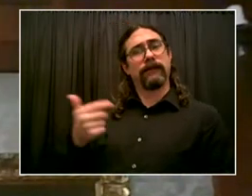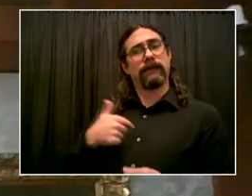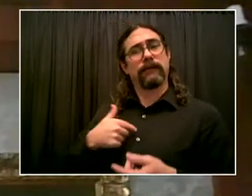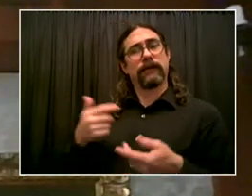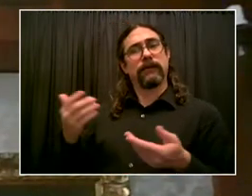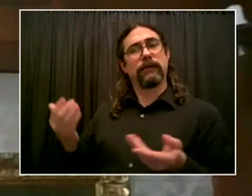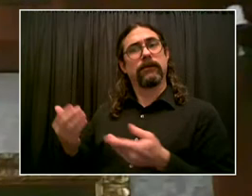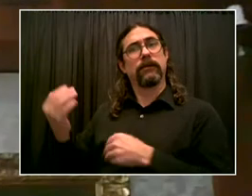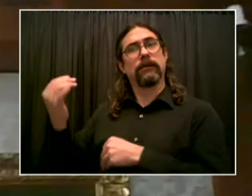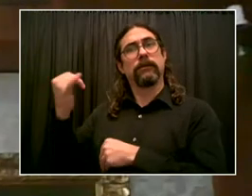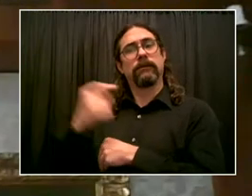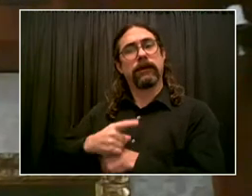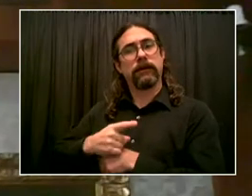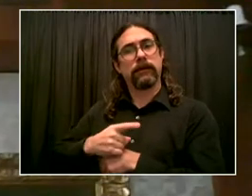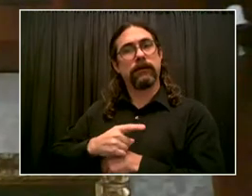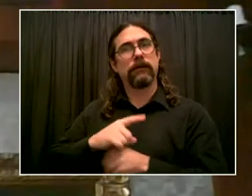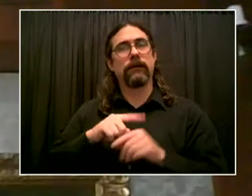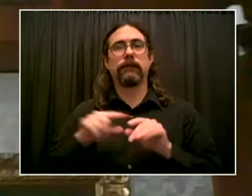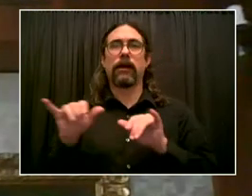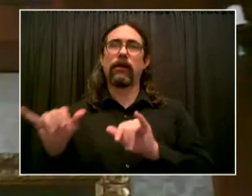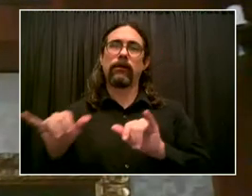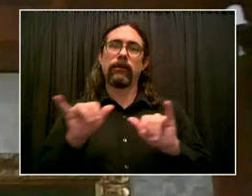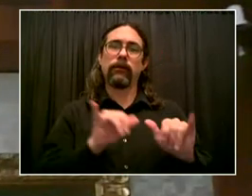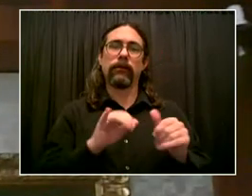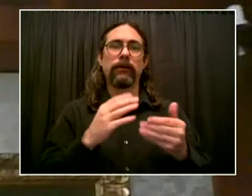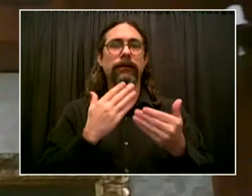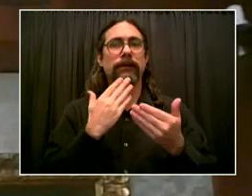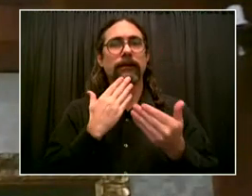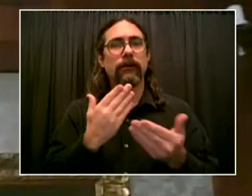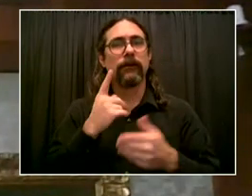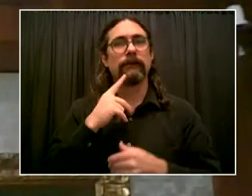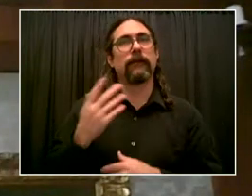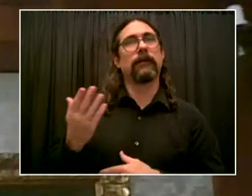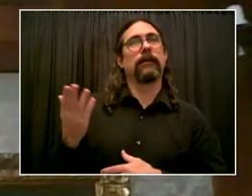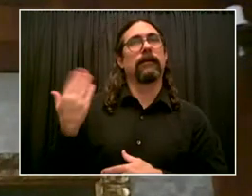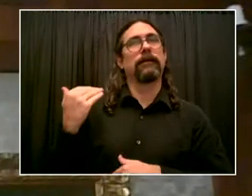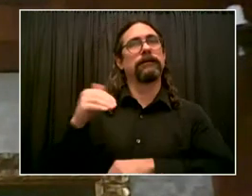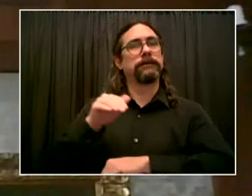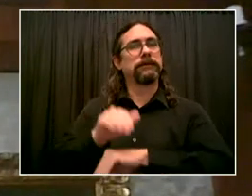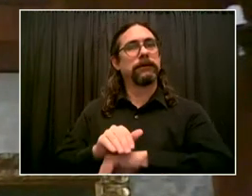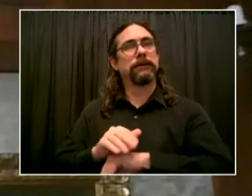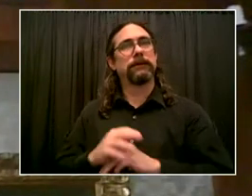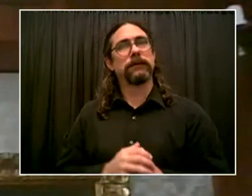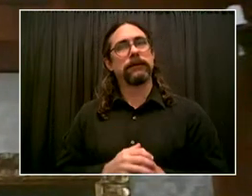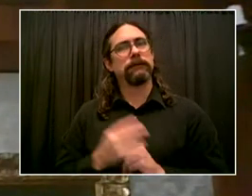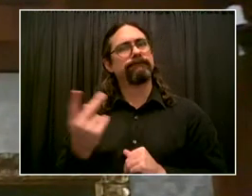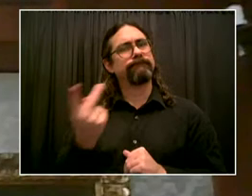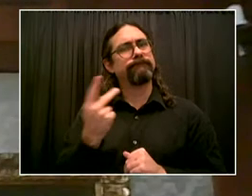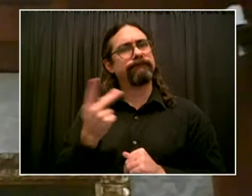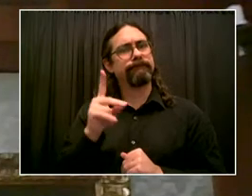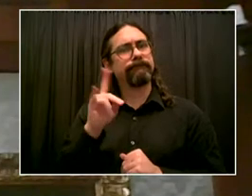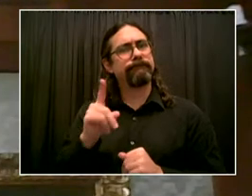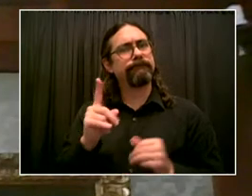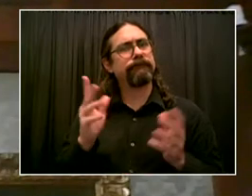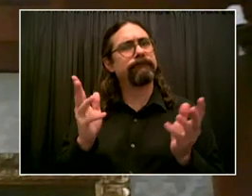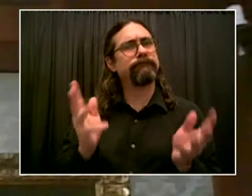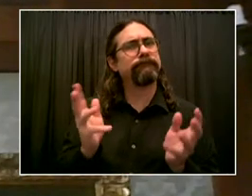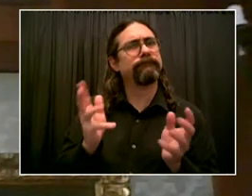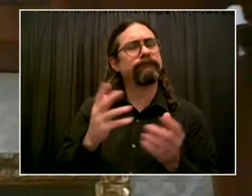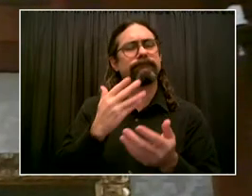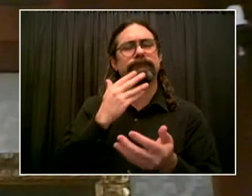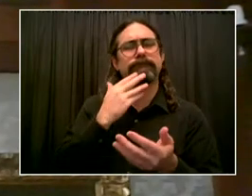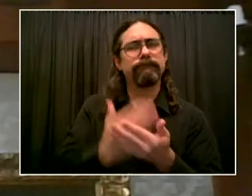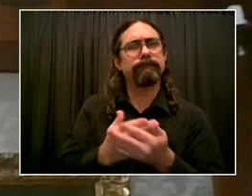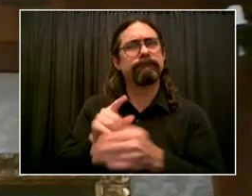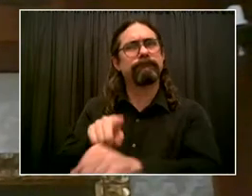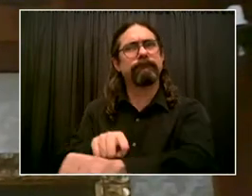last night in the afternoon speaking with me as we talk about this extremely serious moment for us. And as